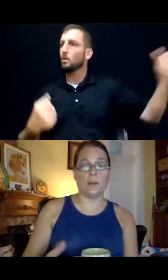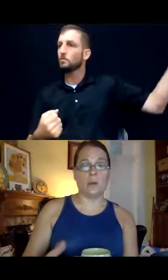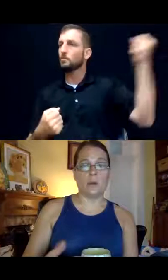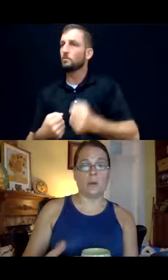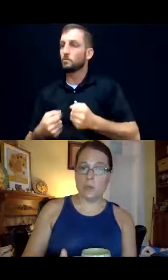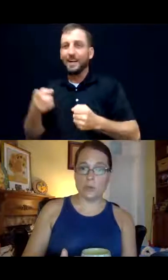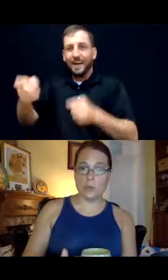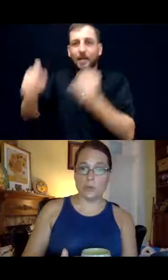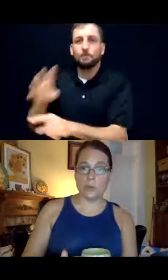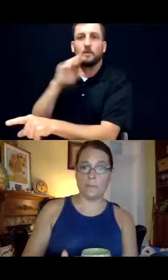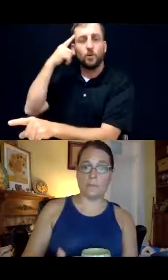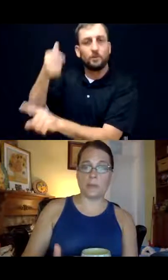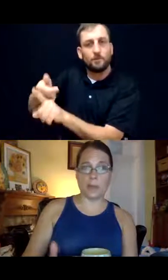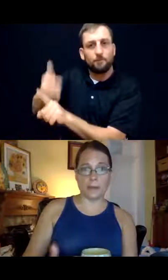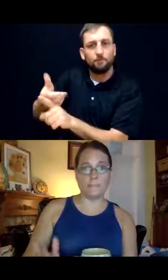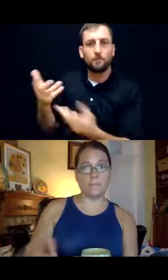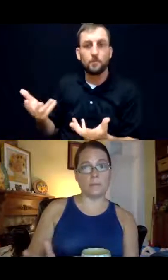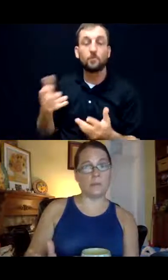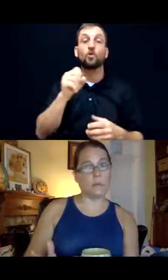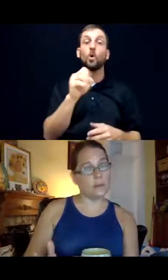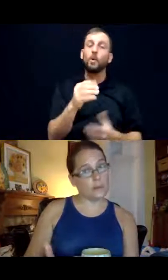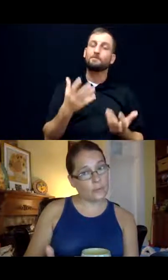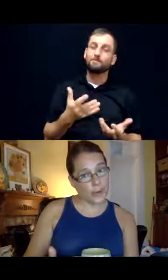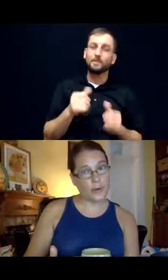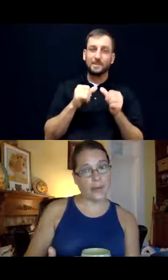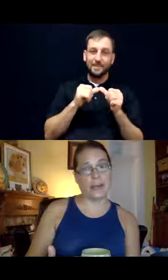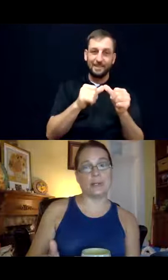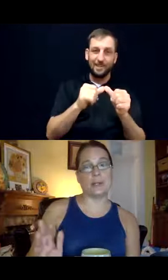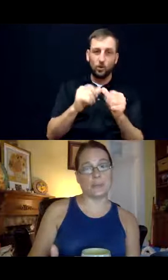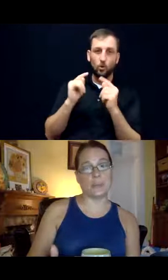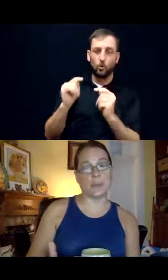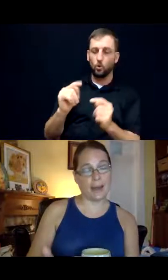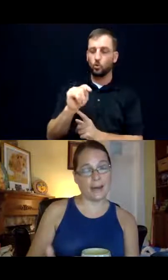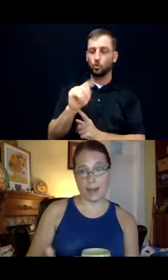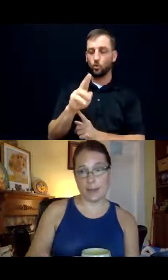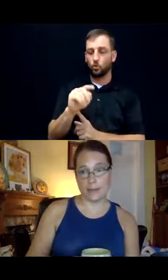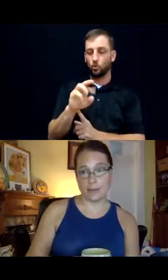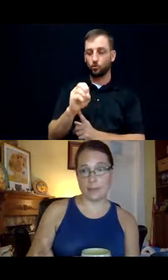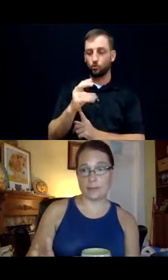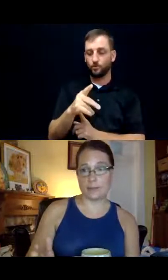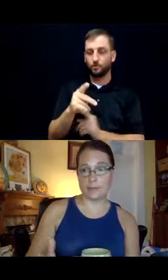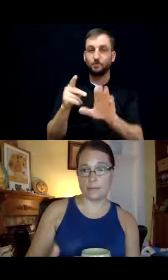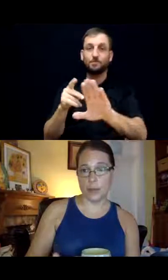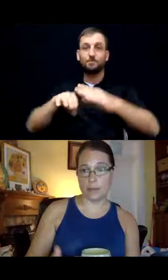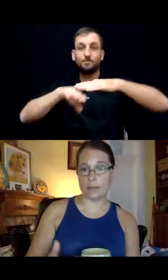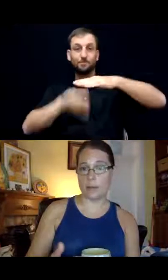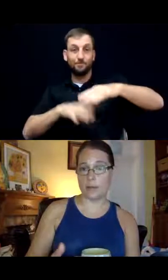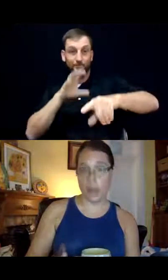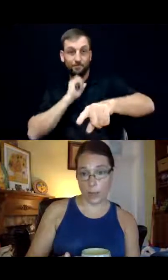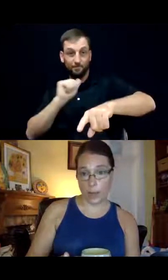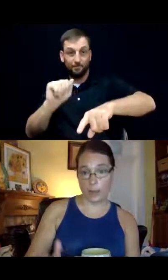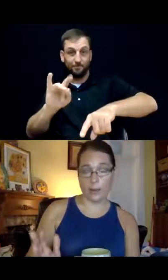So the continuing tutorship, again, when you're a minor, you don't have any of these rights